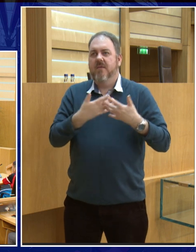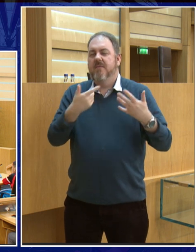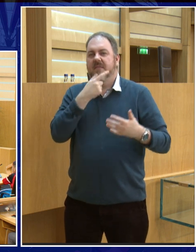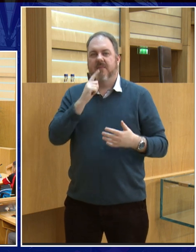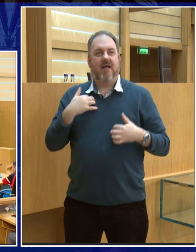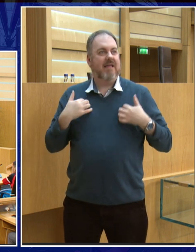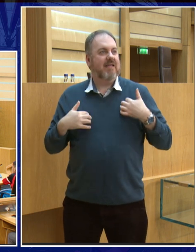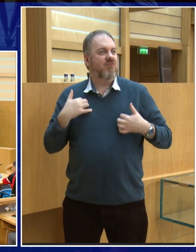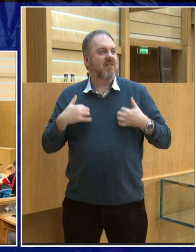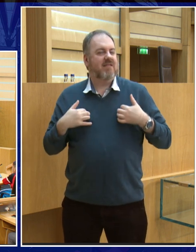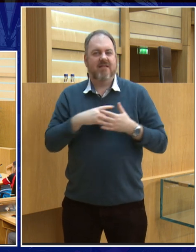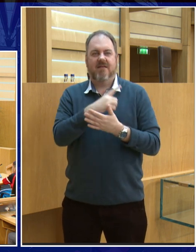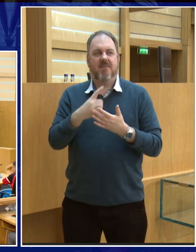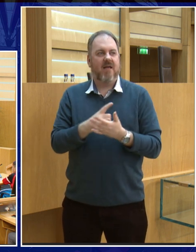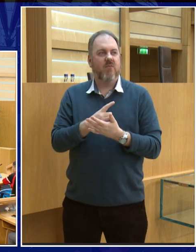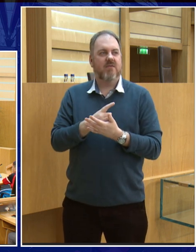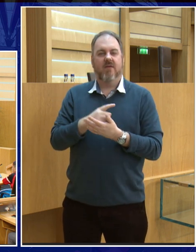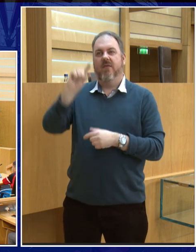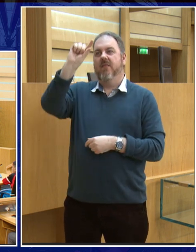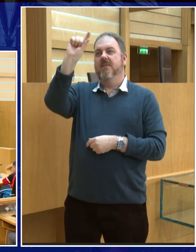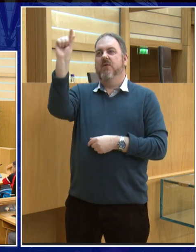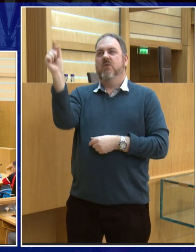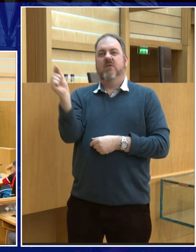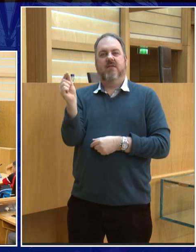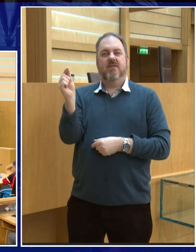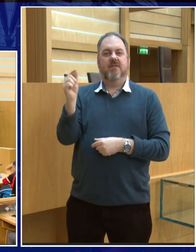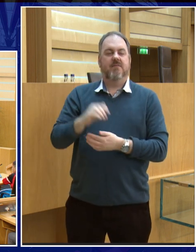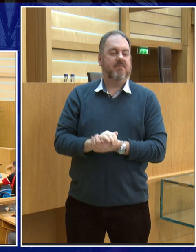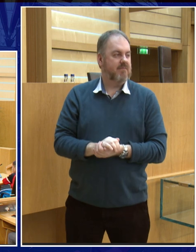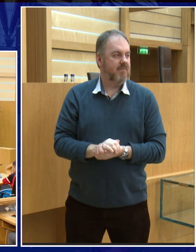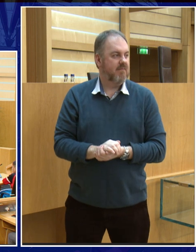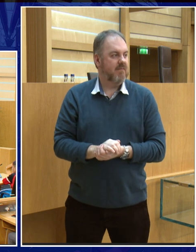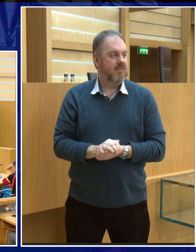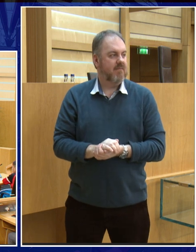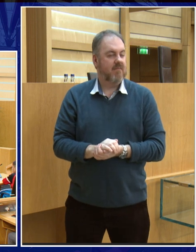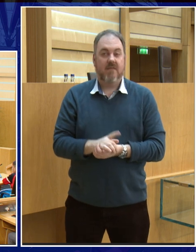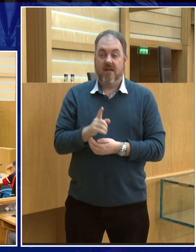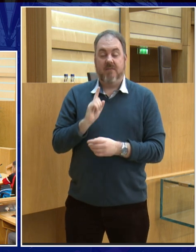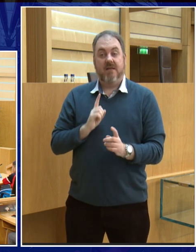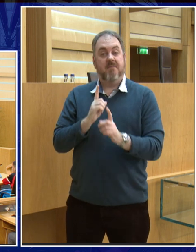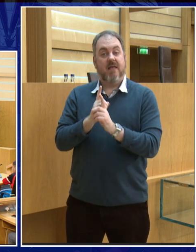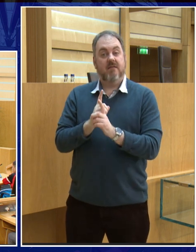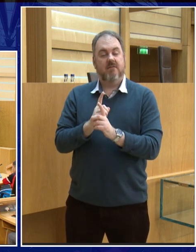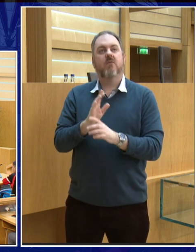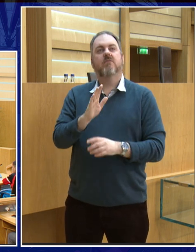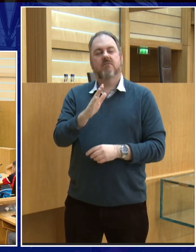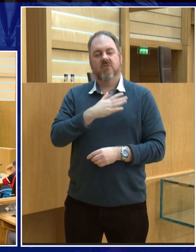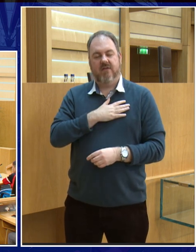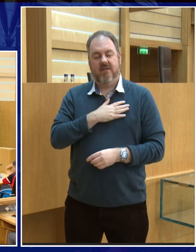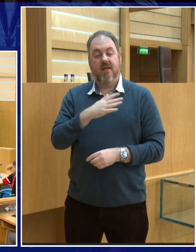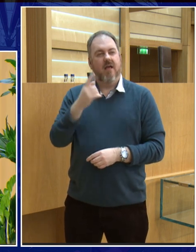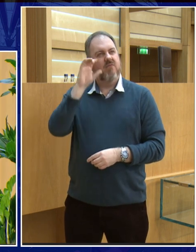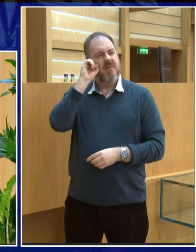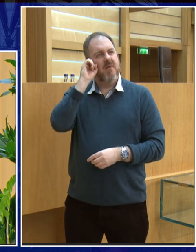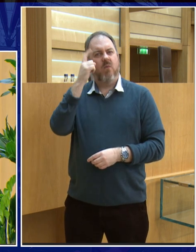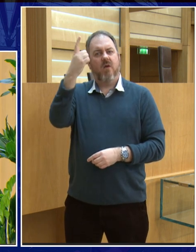few of them here. Now, one of the women that I was fascinated about was a woman who lived 4,000,